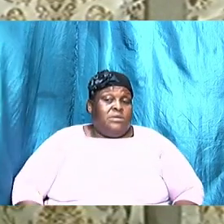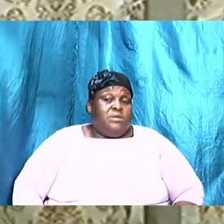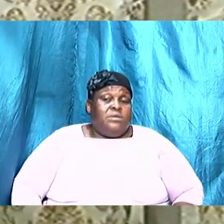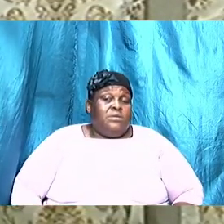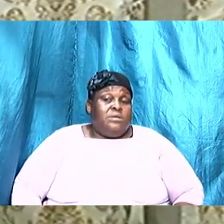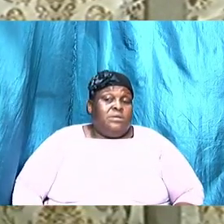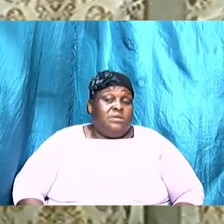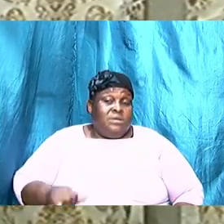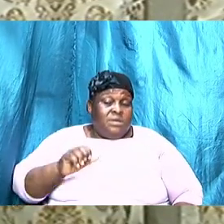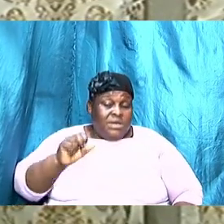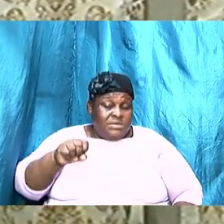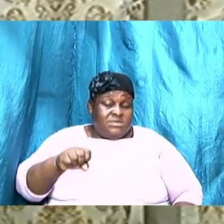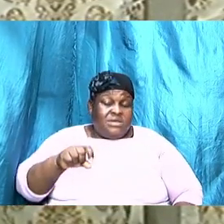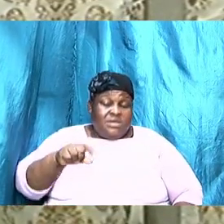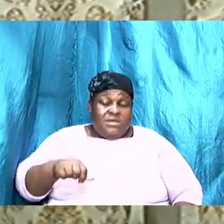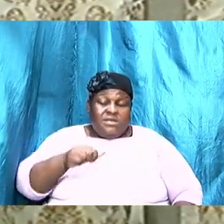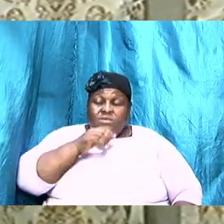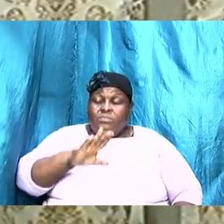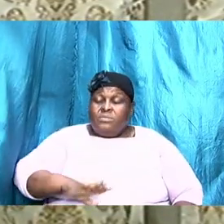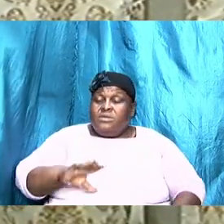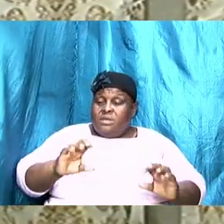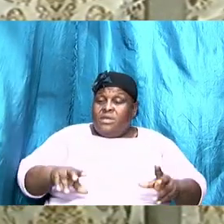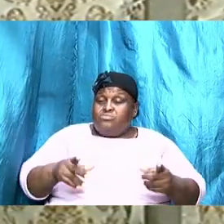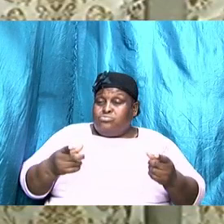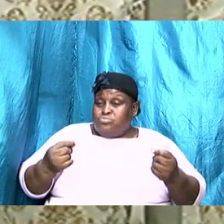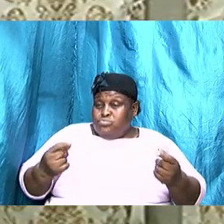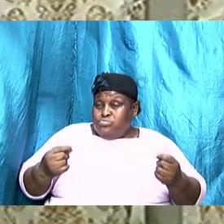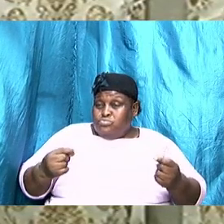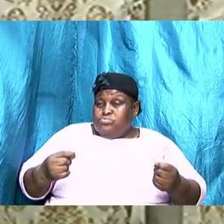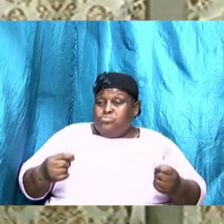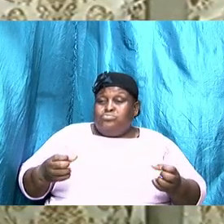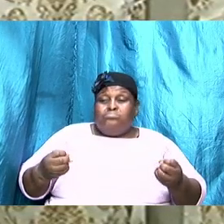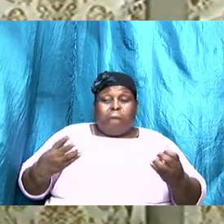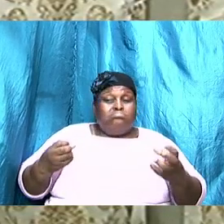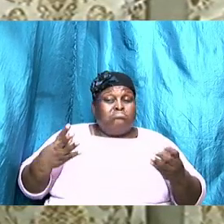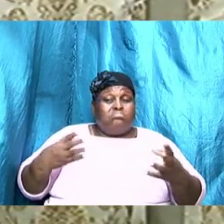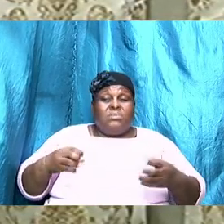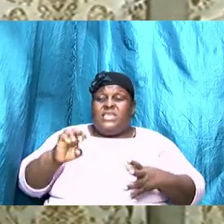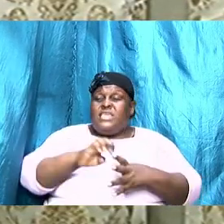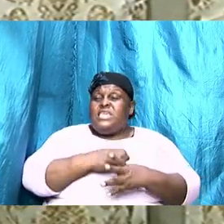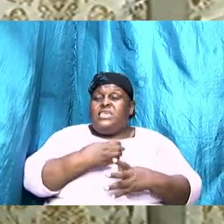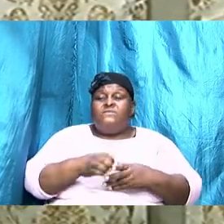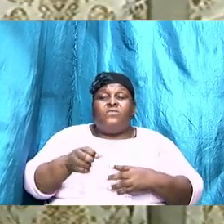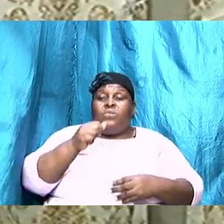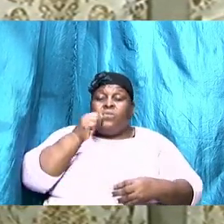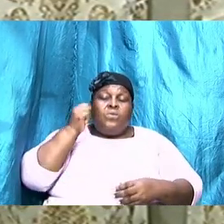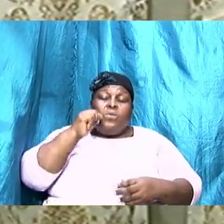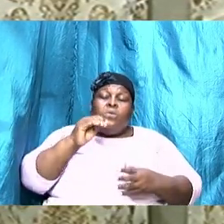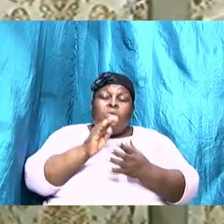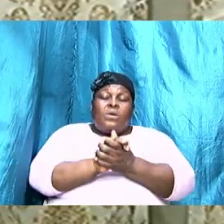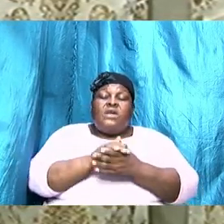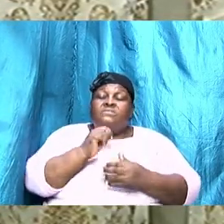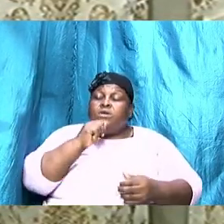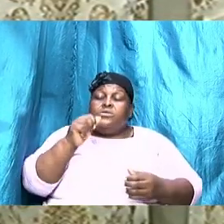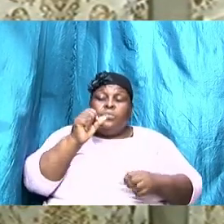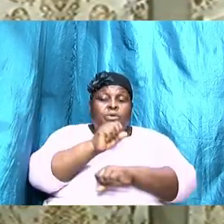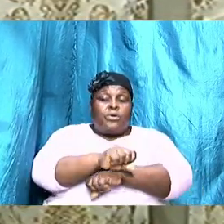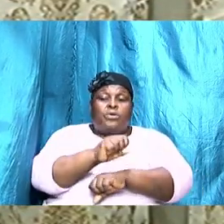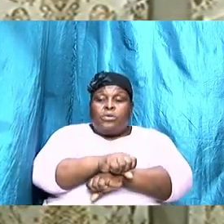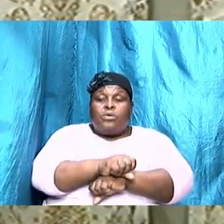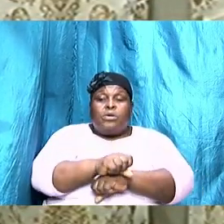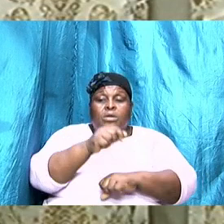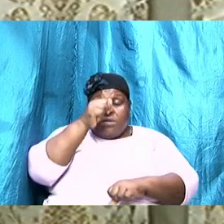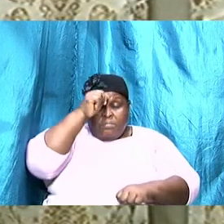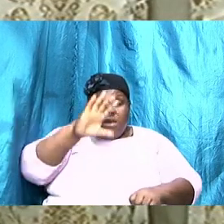this lady can do a lot I want us to know that even if your wife is not working men couple